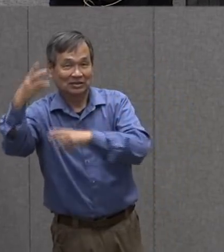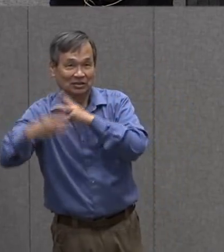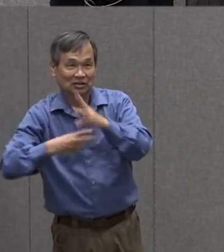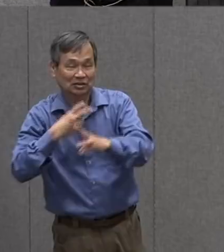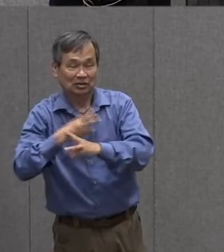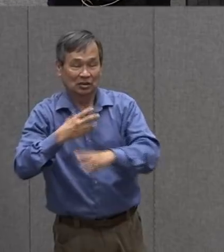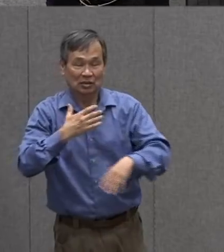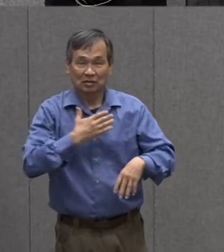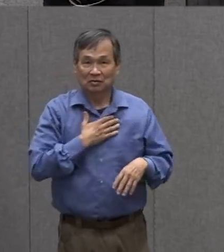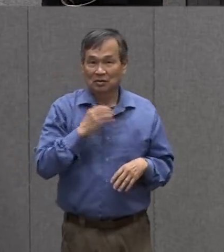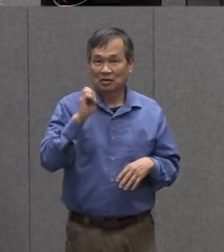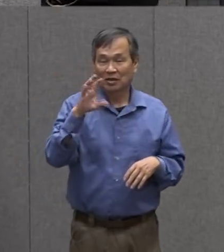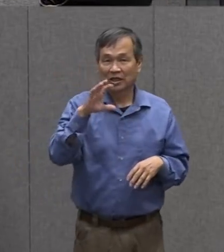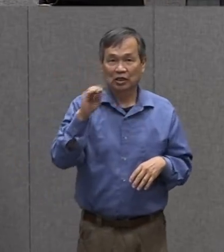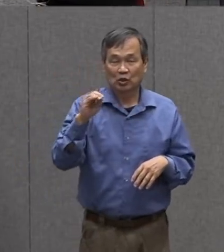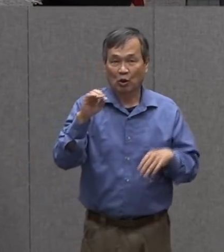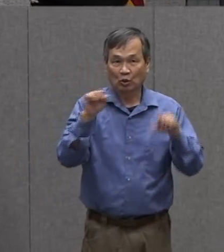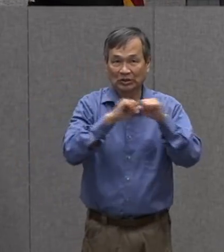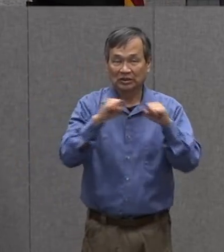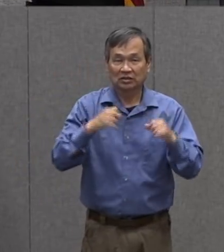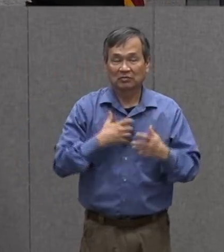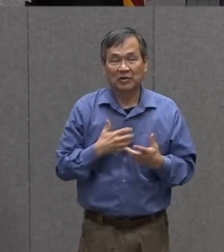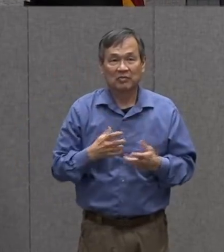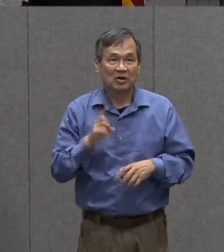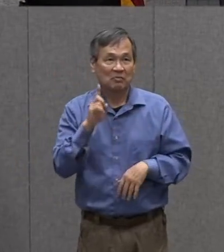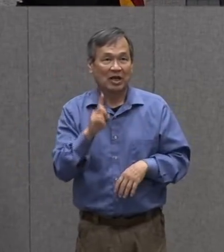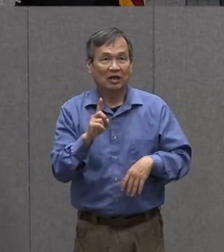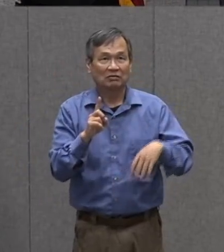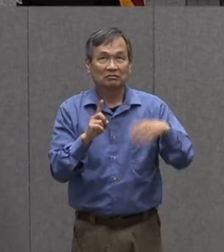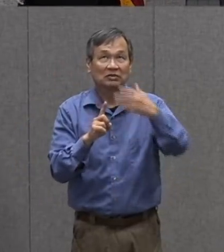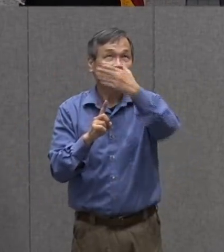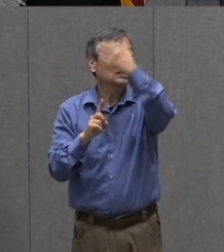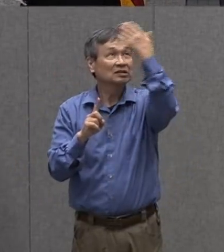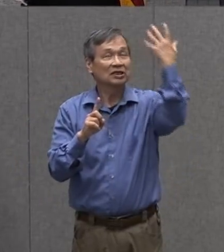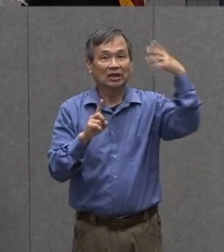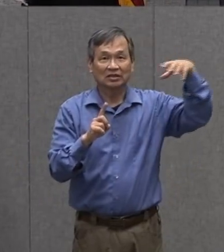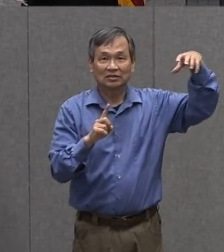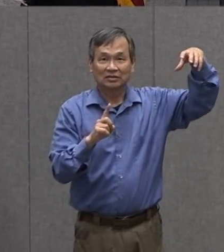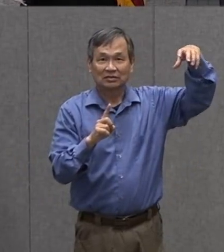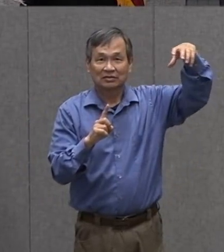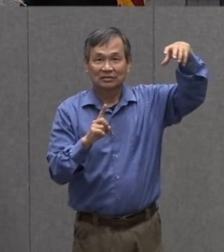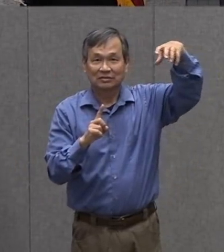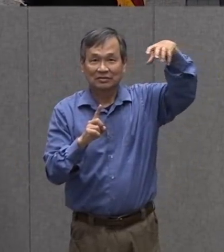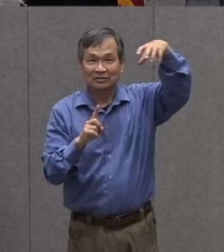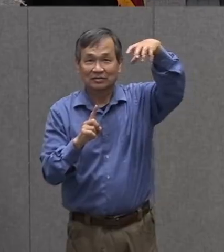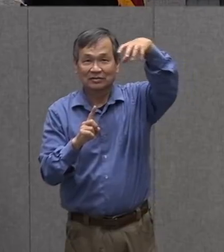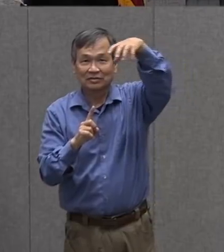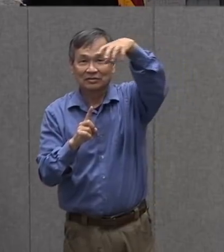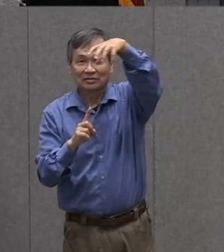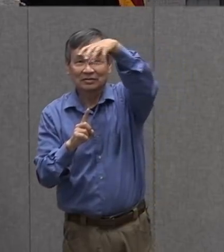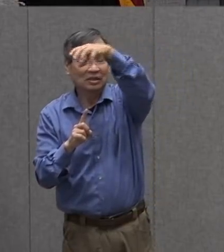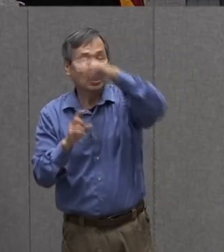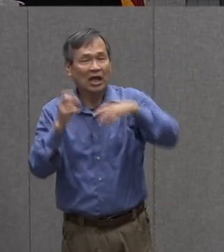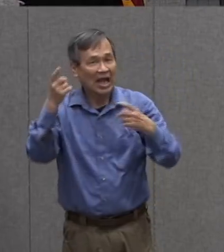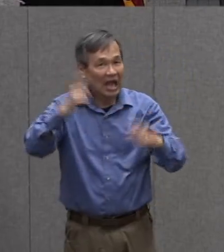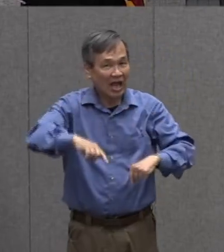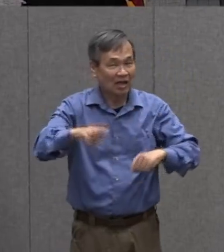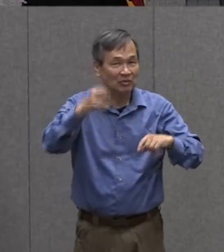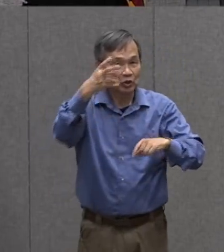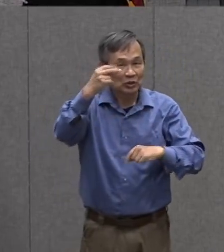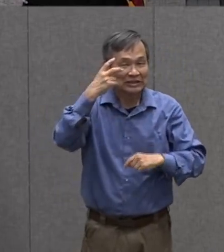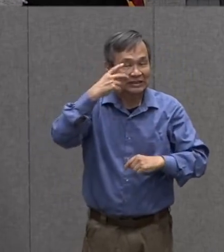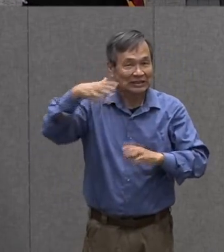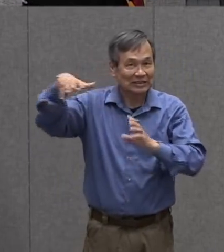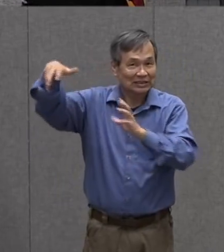ecosystem has a cloud that goes by and all of a sudden what happens boys and girls when a cloud goes